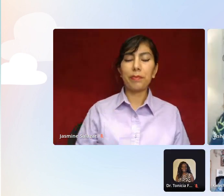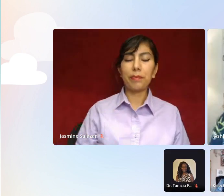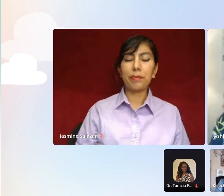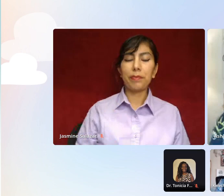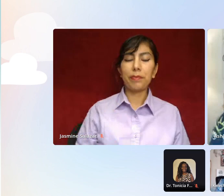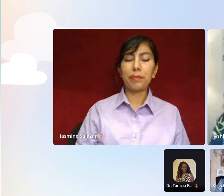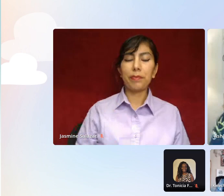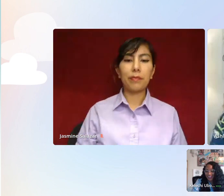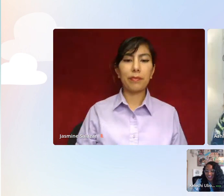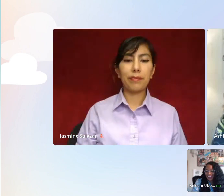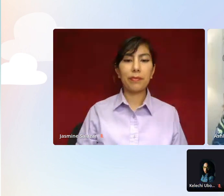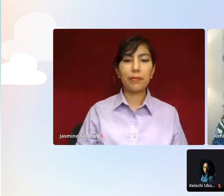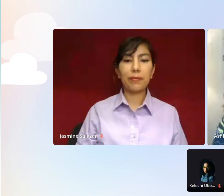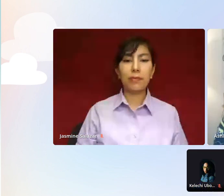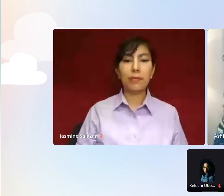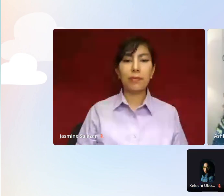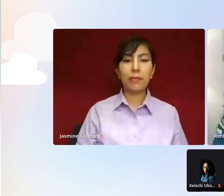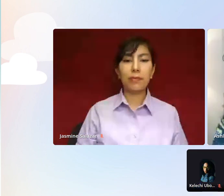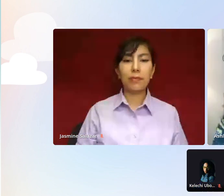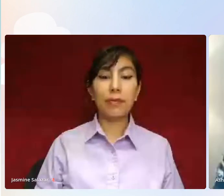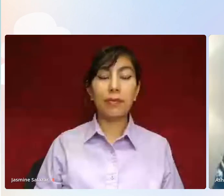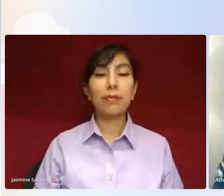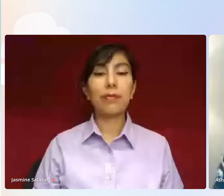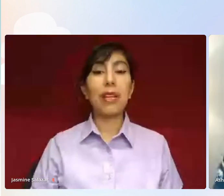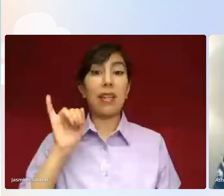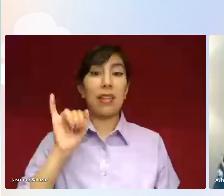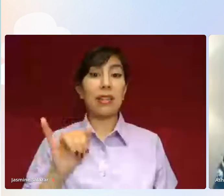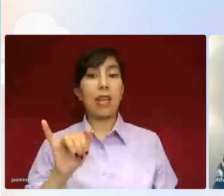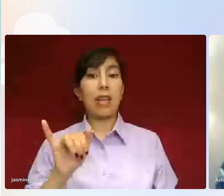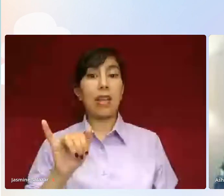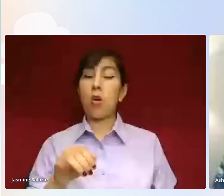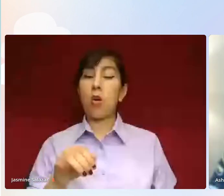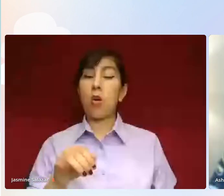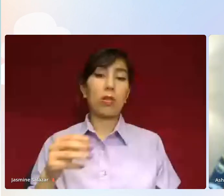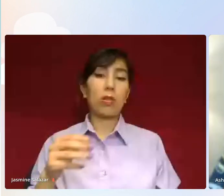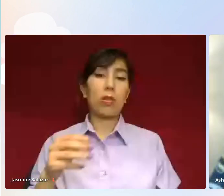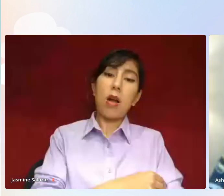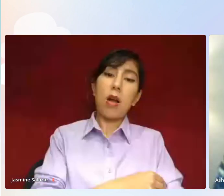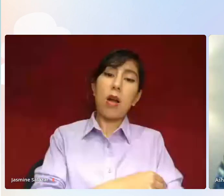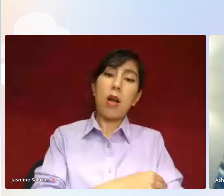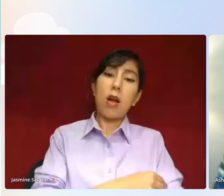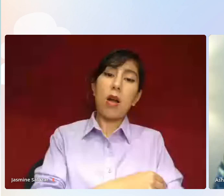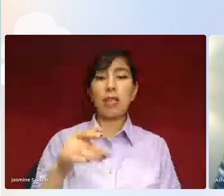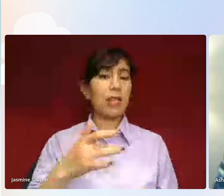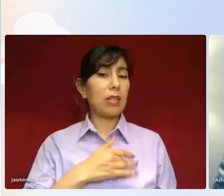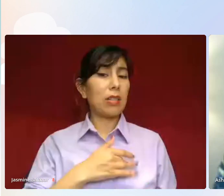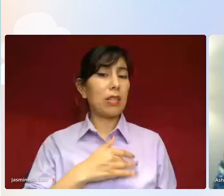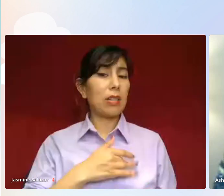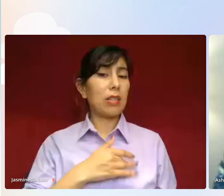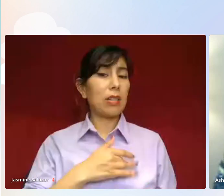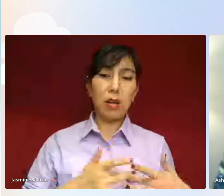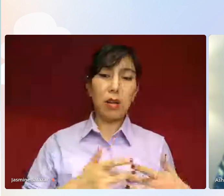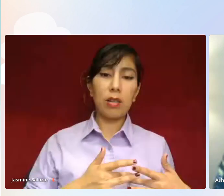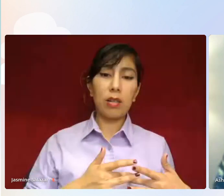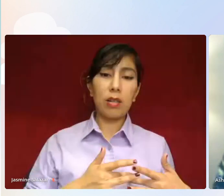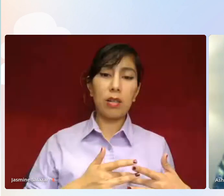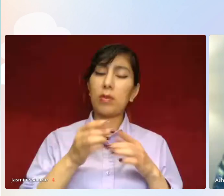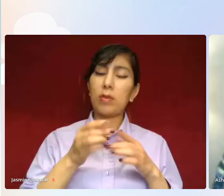Well, that was powerful. And that touched my heart in a special way.